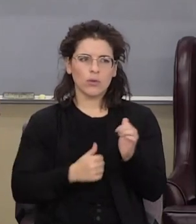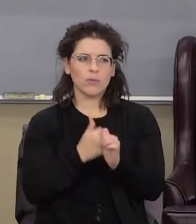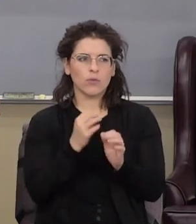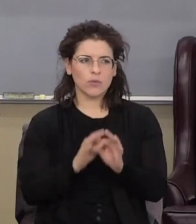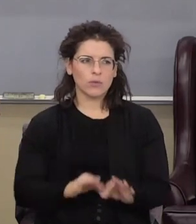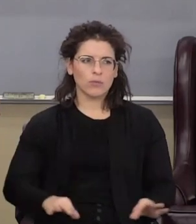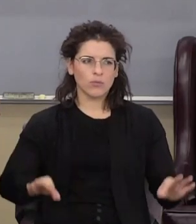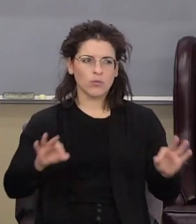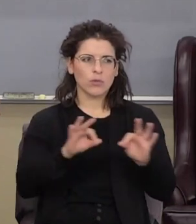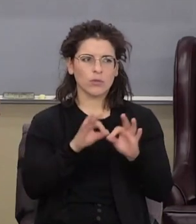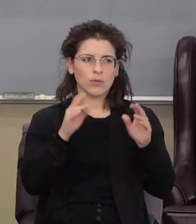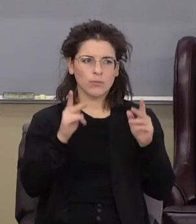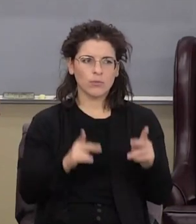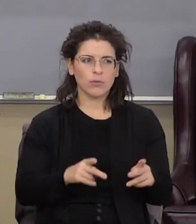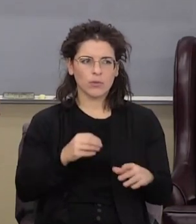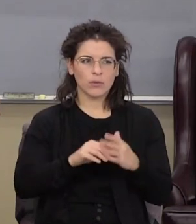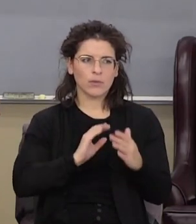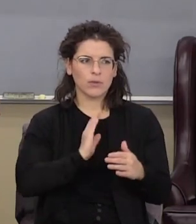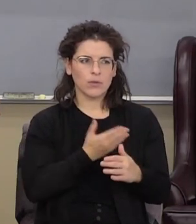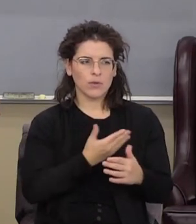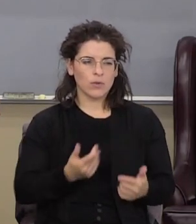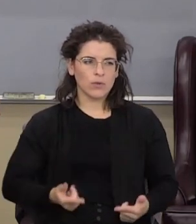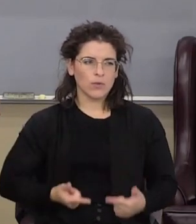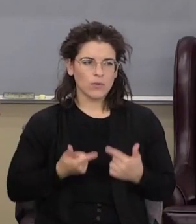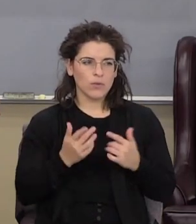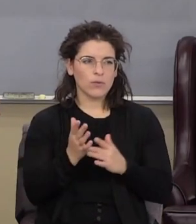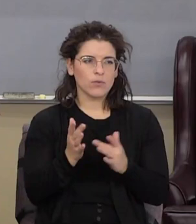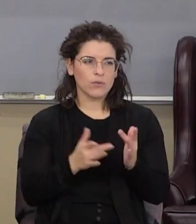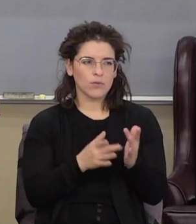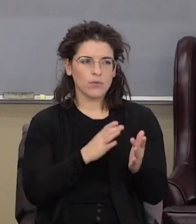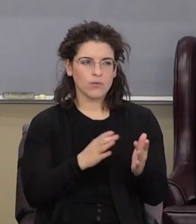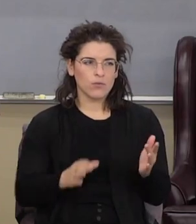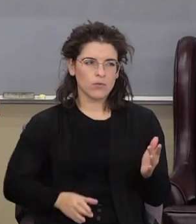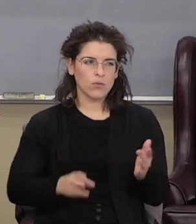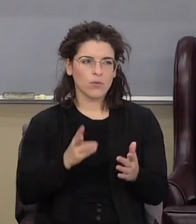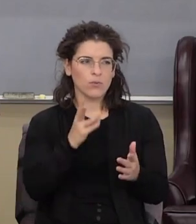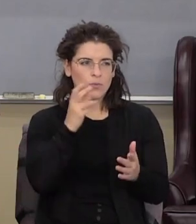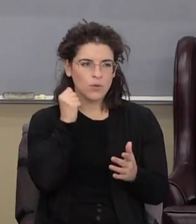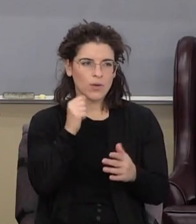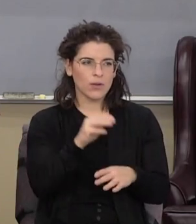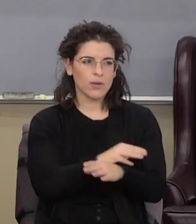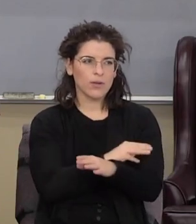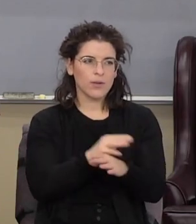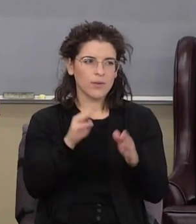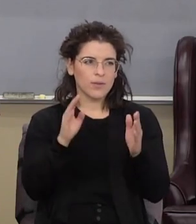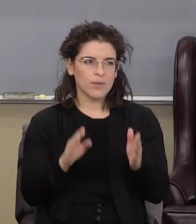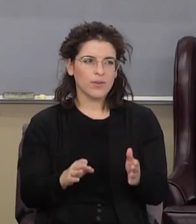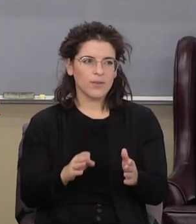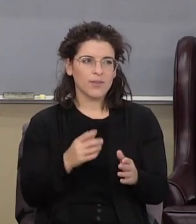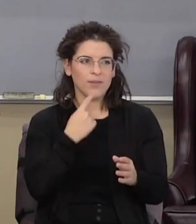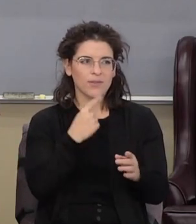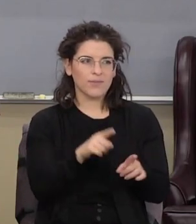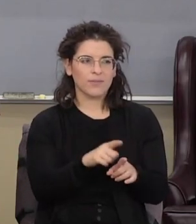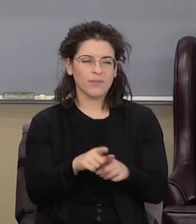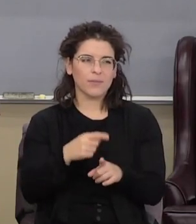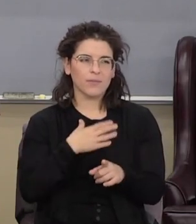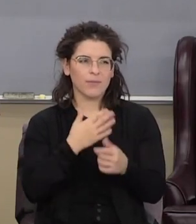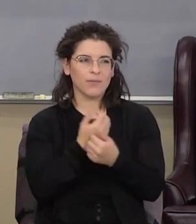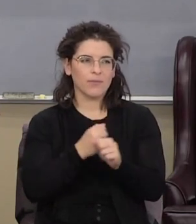in our life. Verse 8, when he says Jesus Christ was a minister, I often stop there and say he's also my Savior.